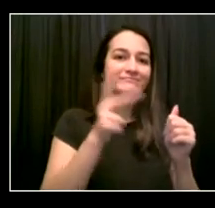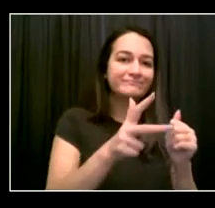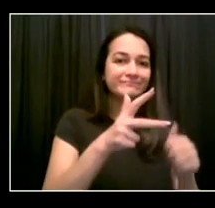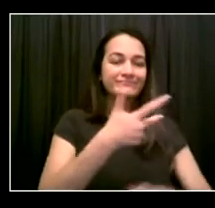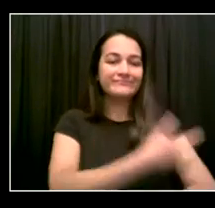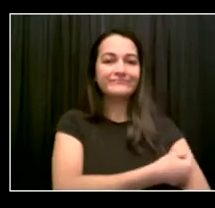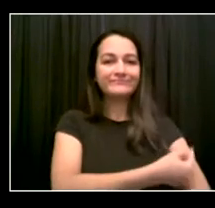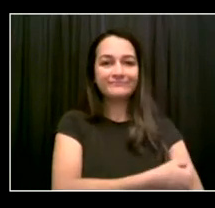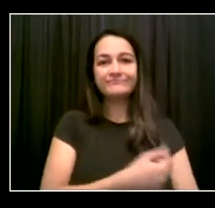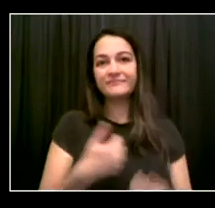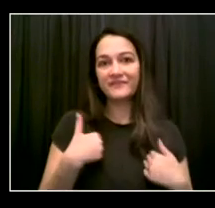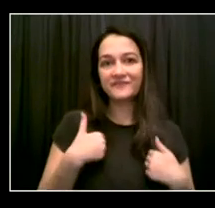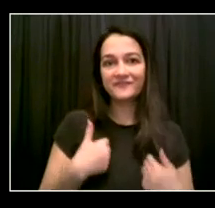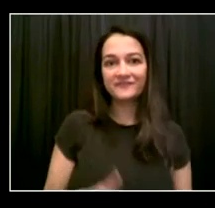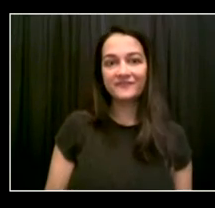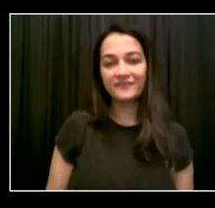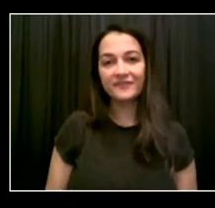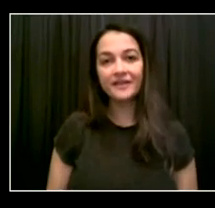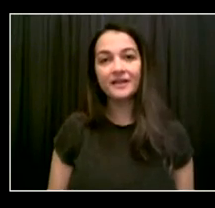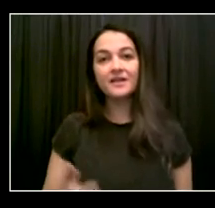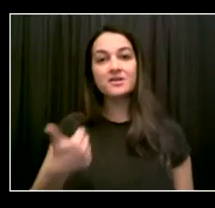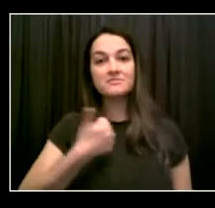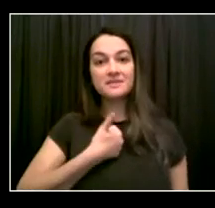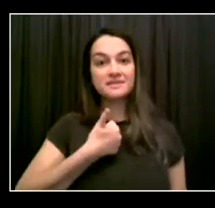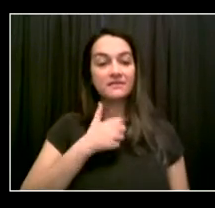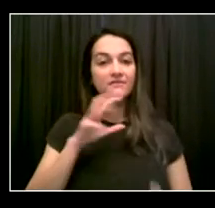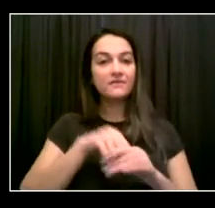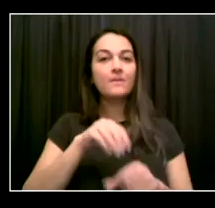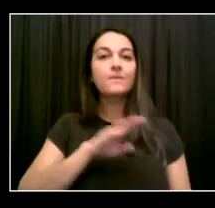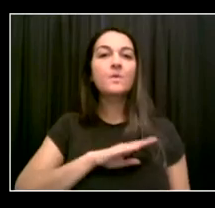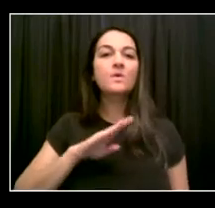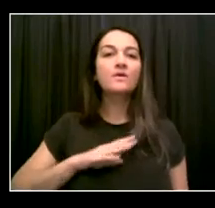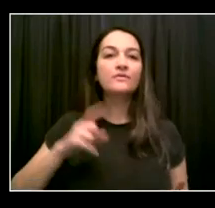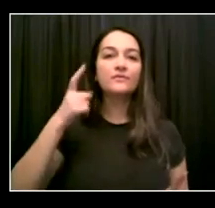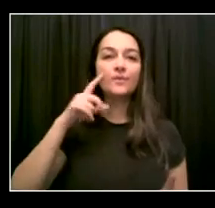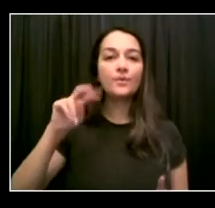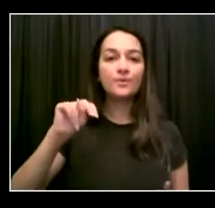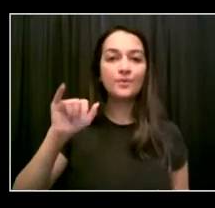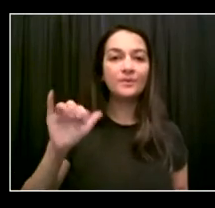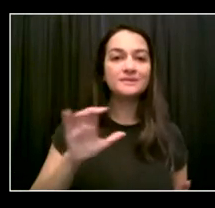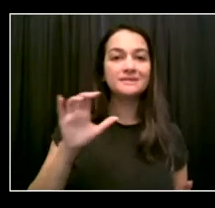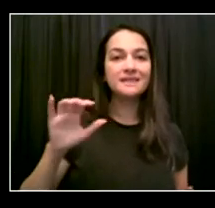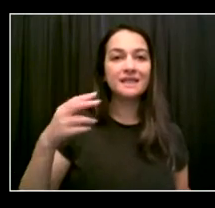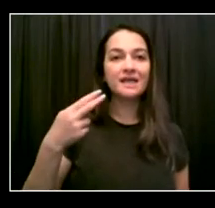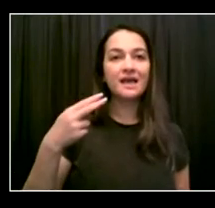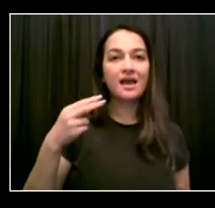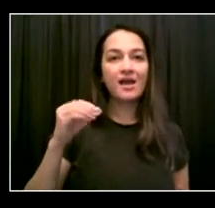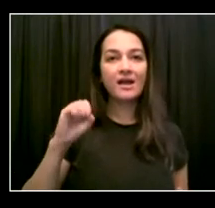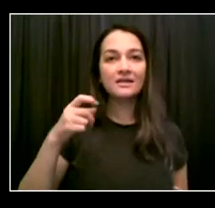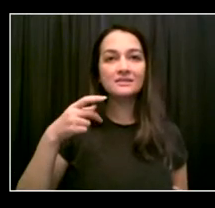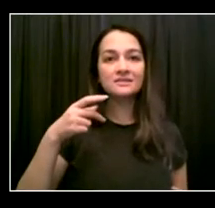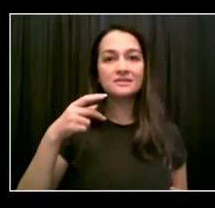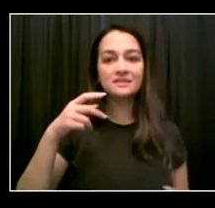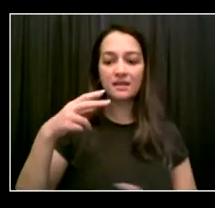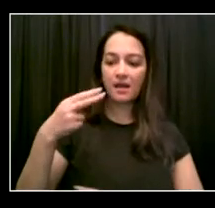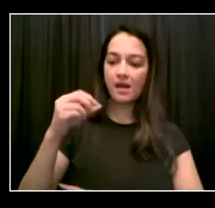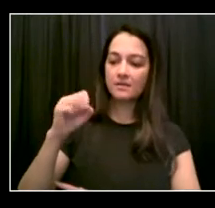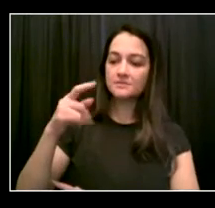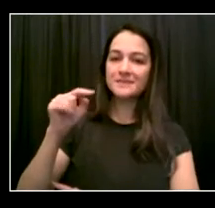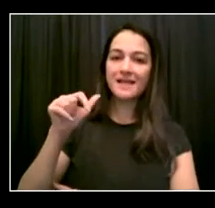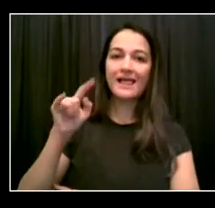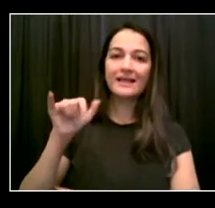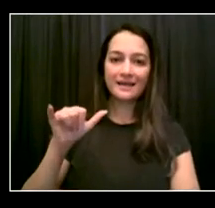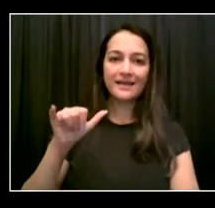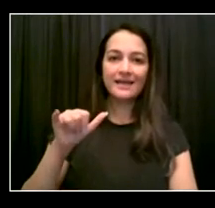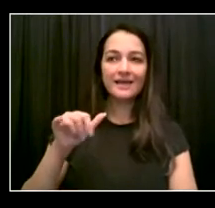we are leading these conversations. Um, our members are very concerned. Um, they